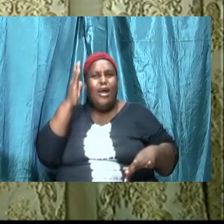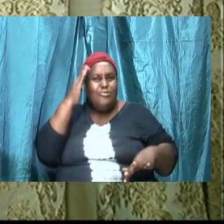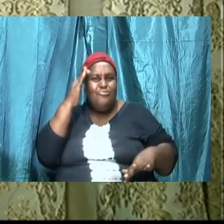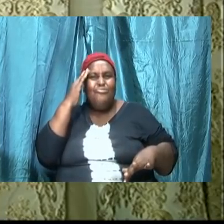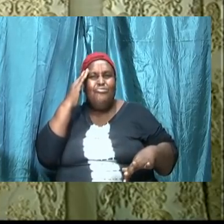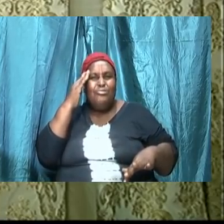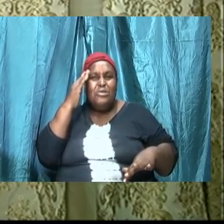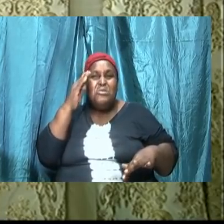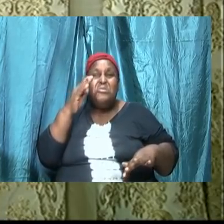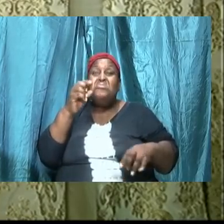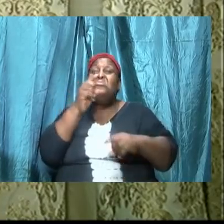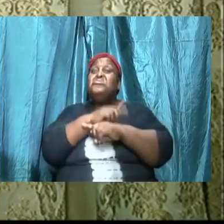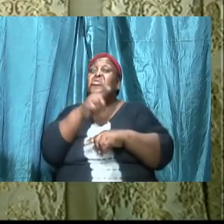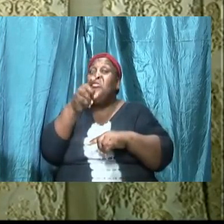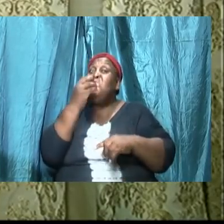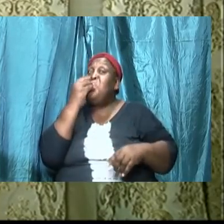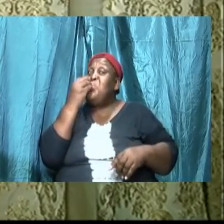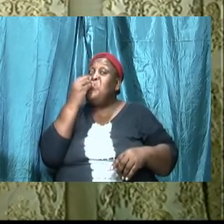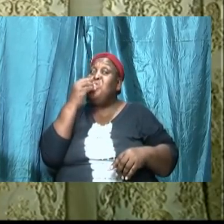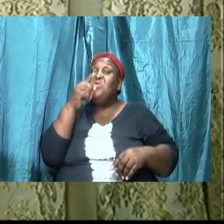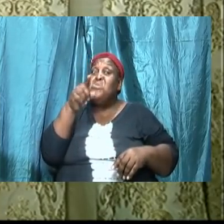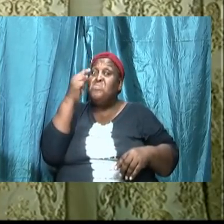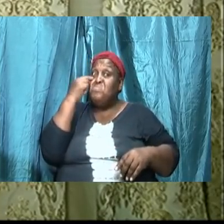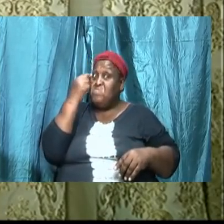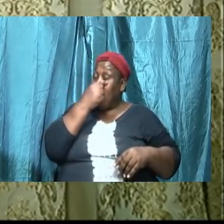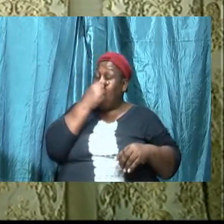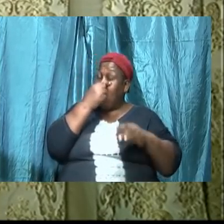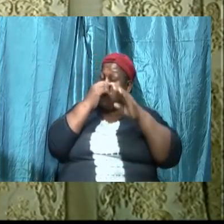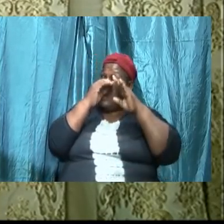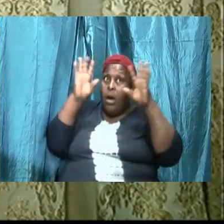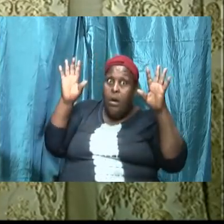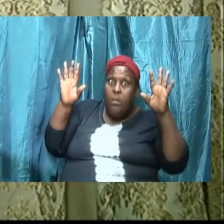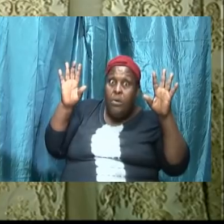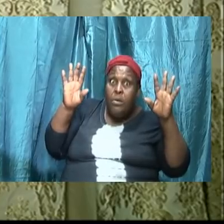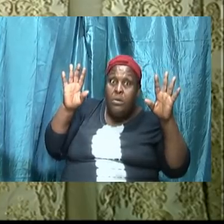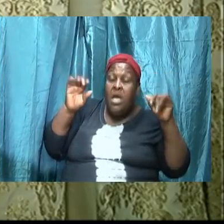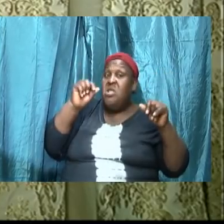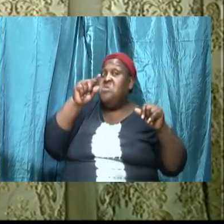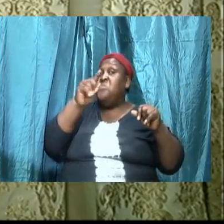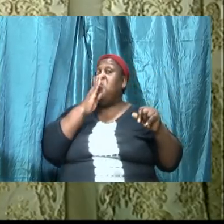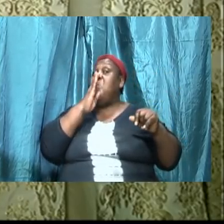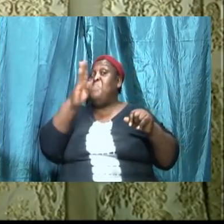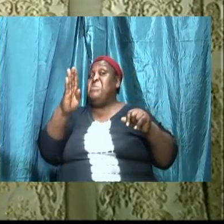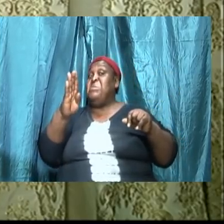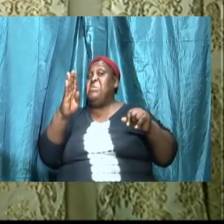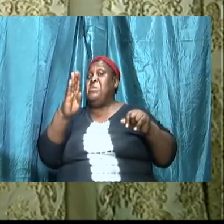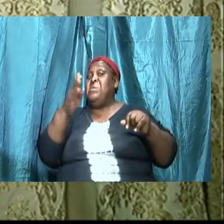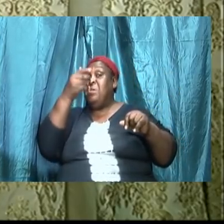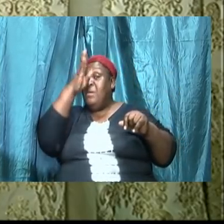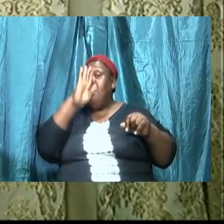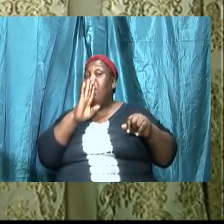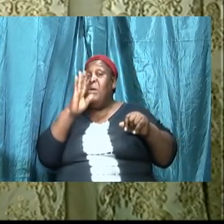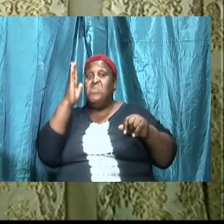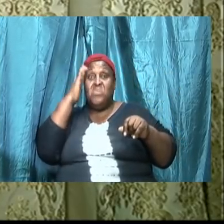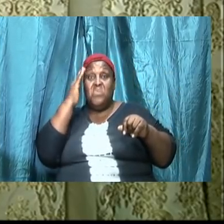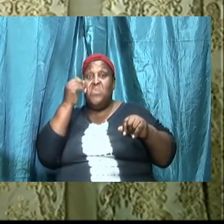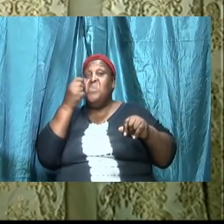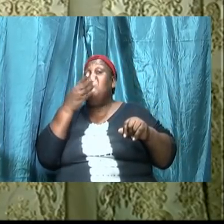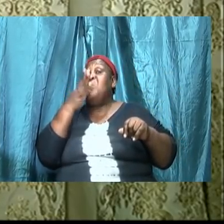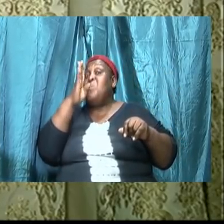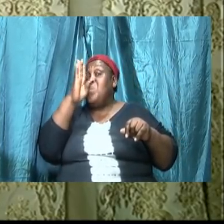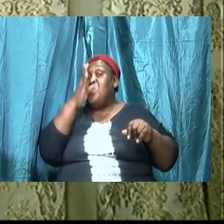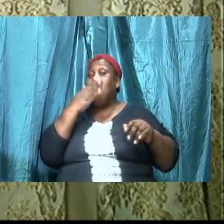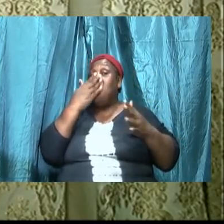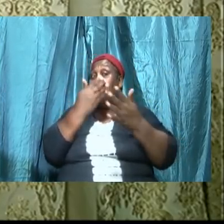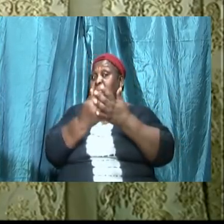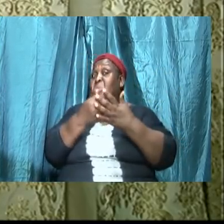you eat of it your eyes shall be open and you shall be as God knowing good and evil so